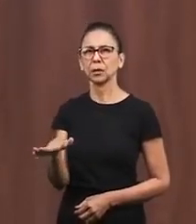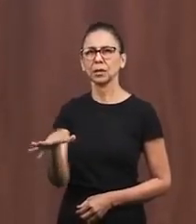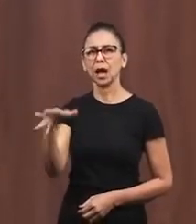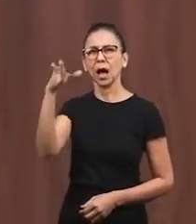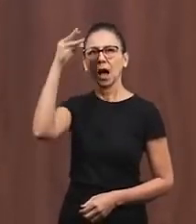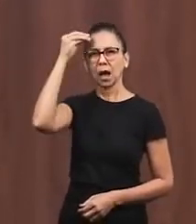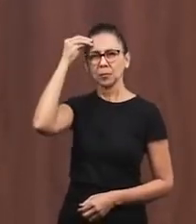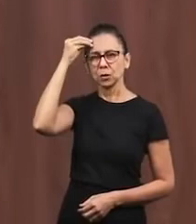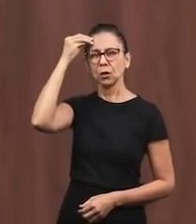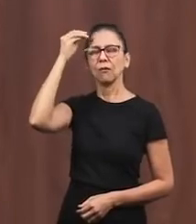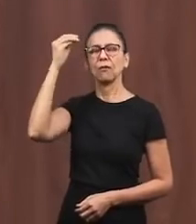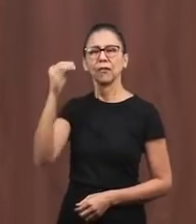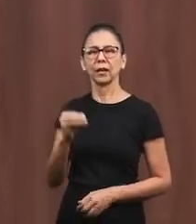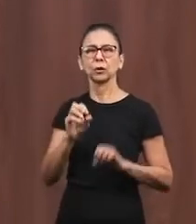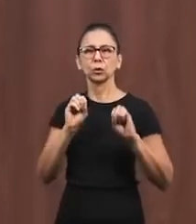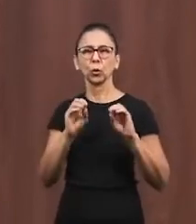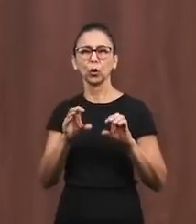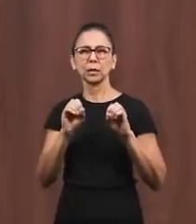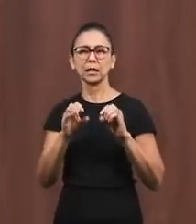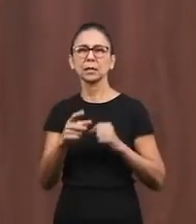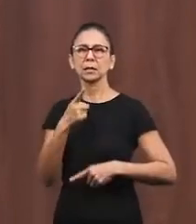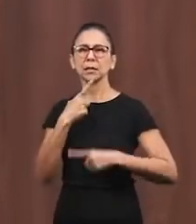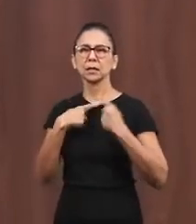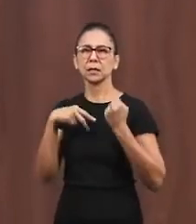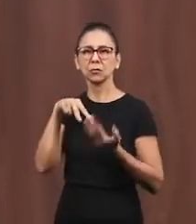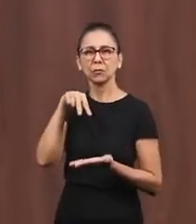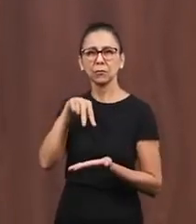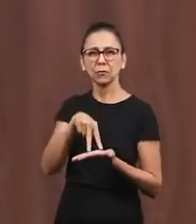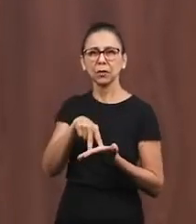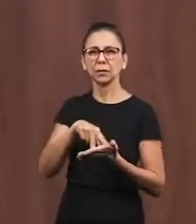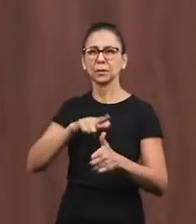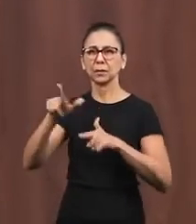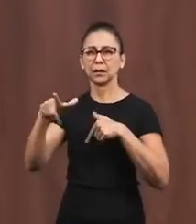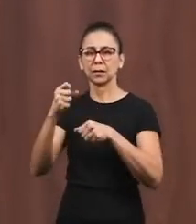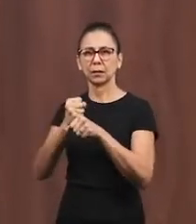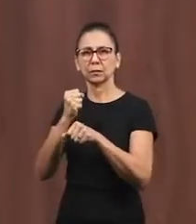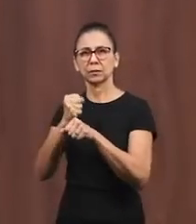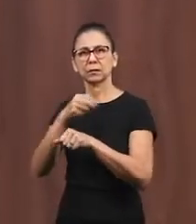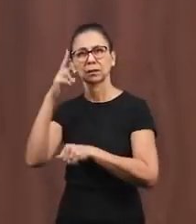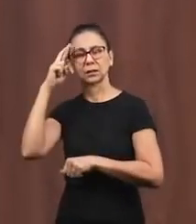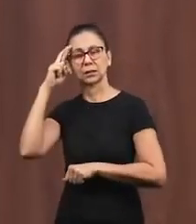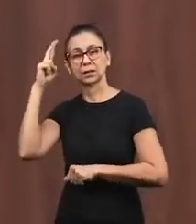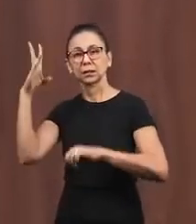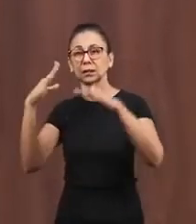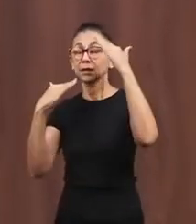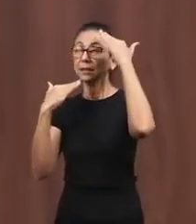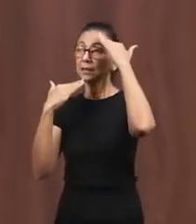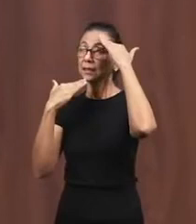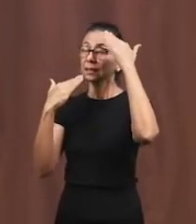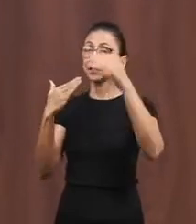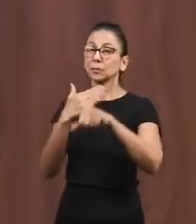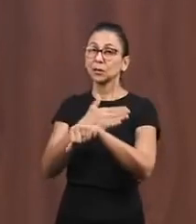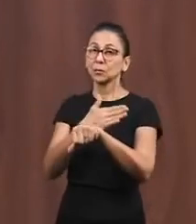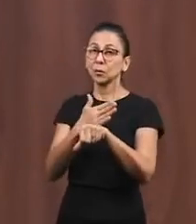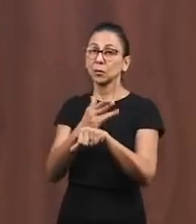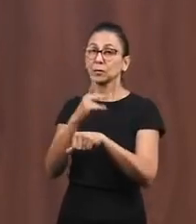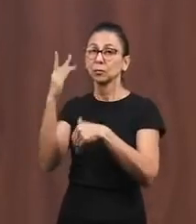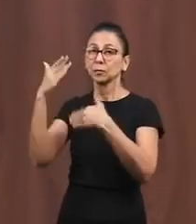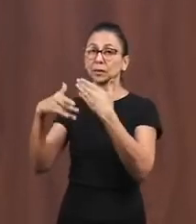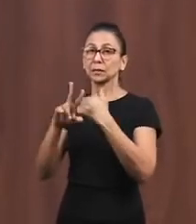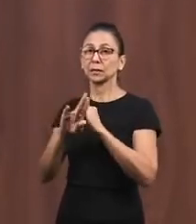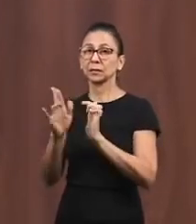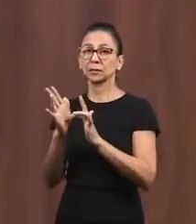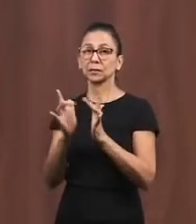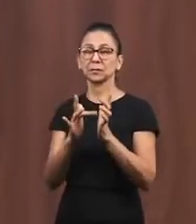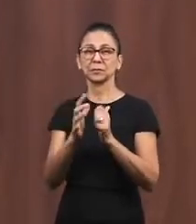hearts of each intermediate so that they may persevere and continue your work we thank you for this moment